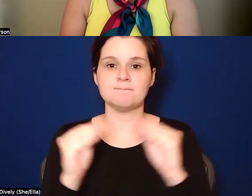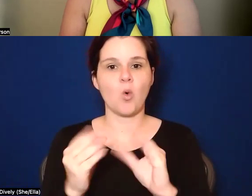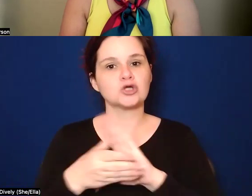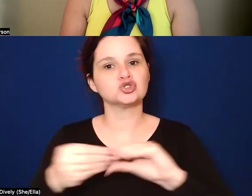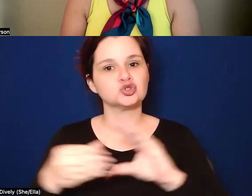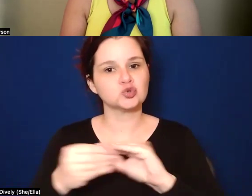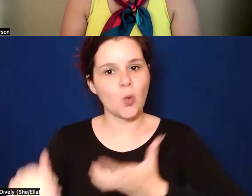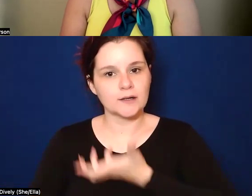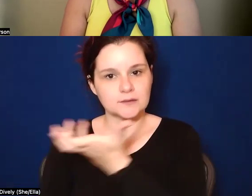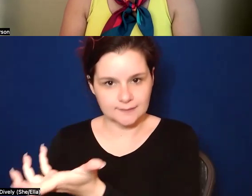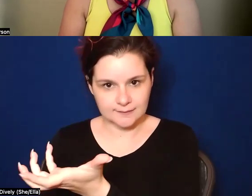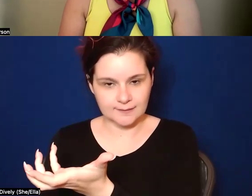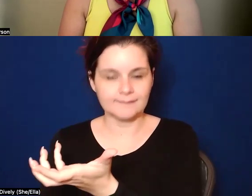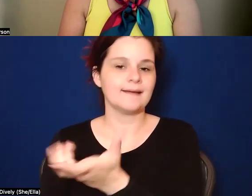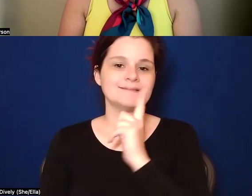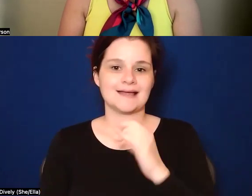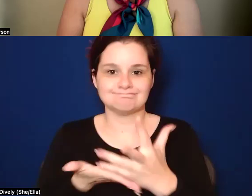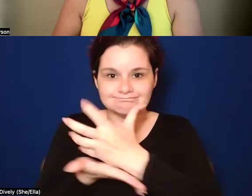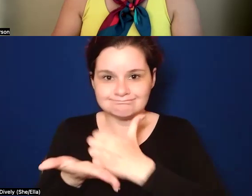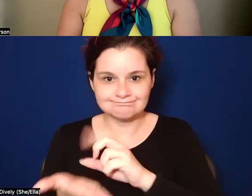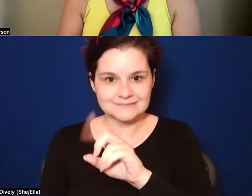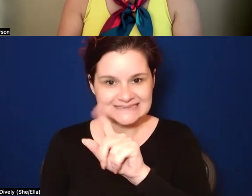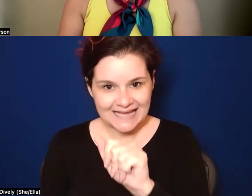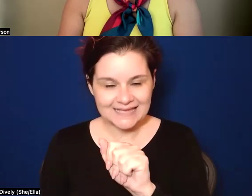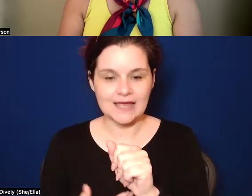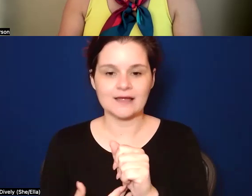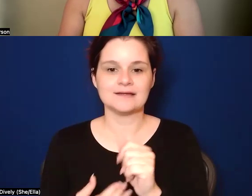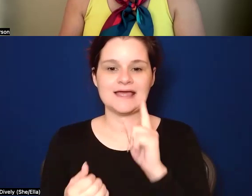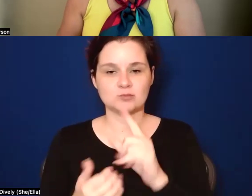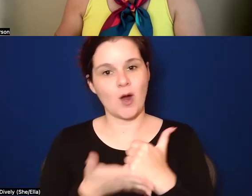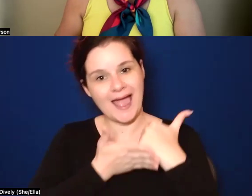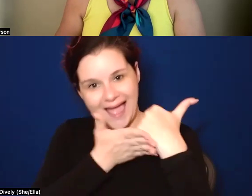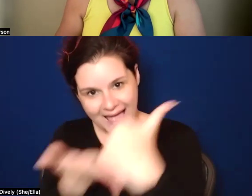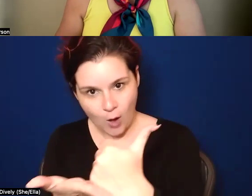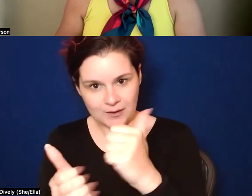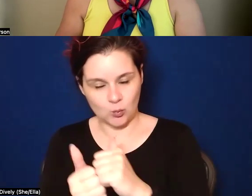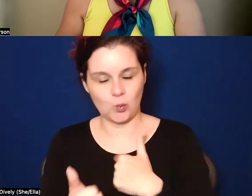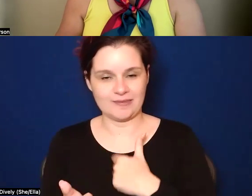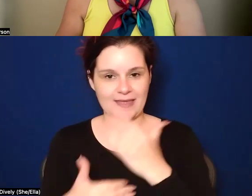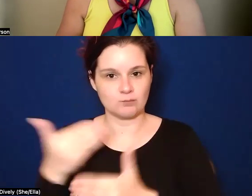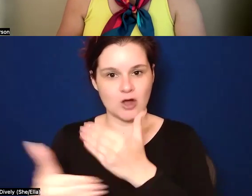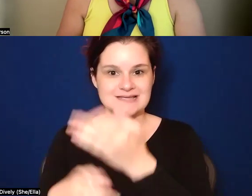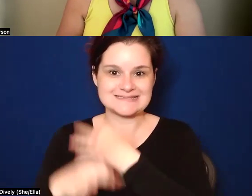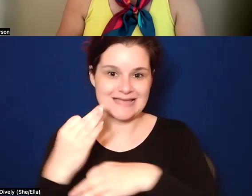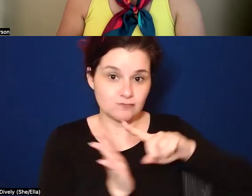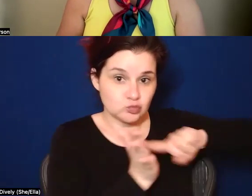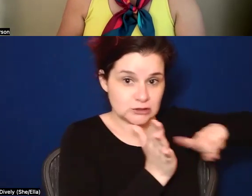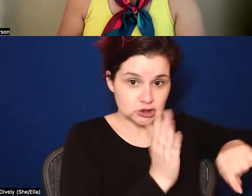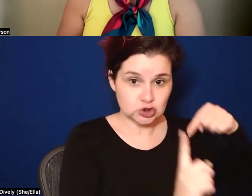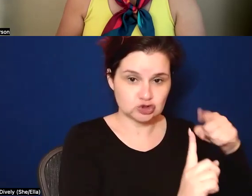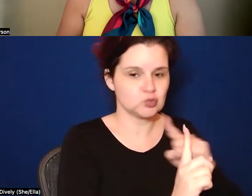um, right. And that data collection is sort of aiding in that part of the process rather than research, which again,